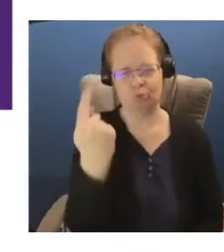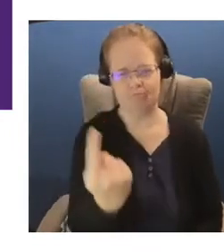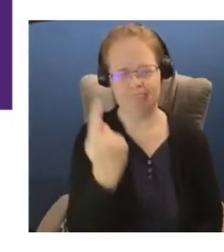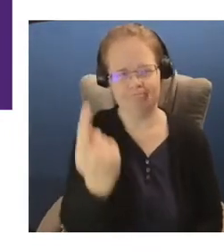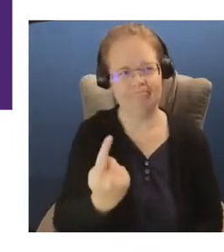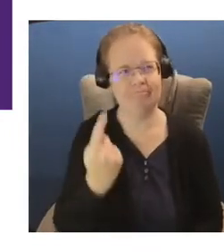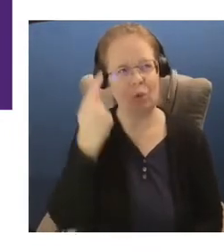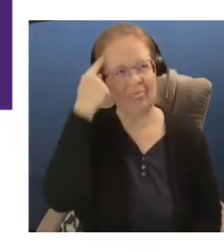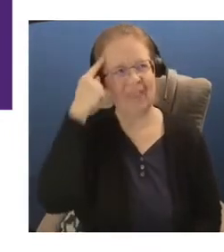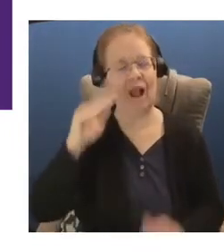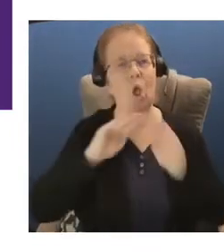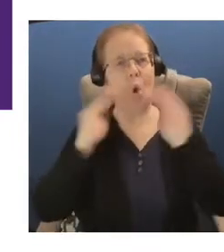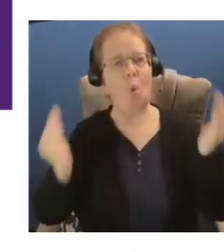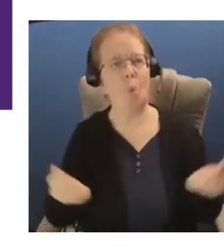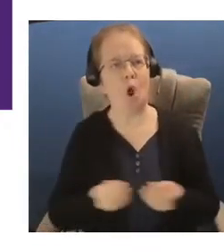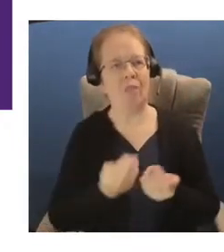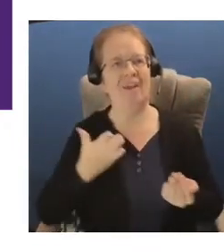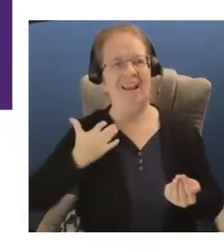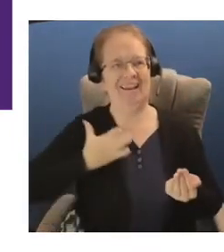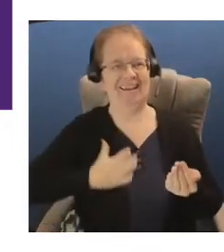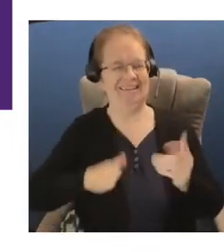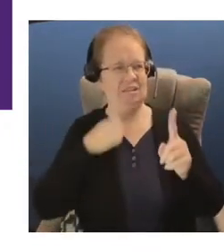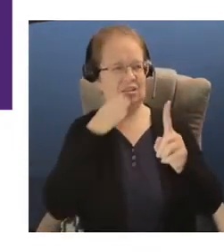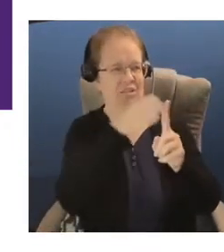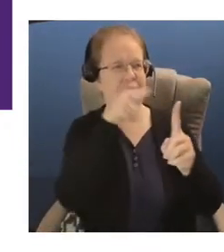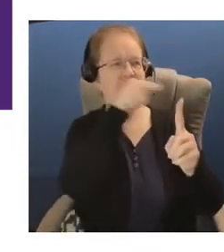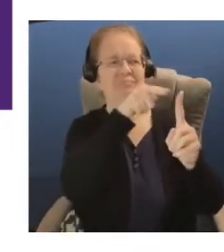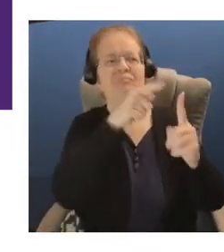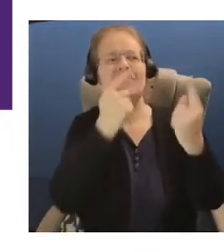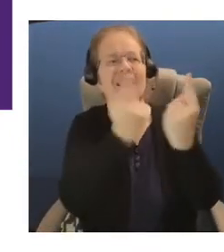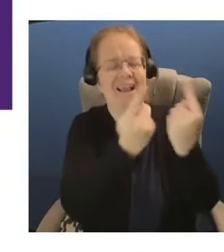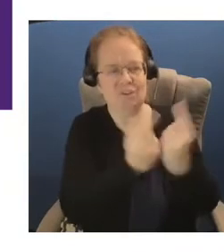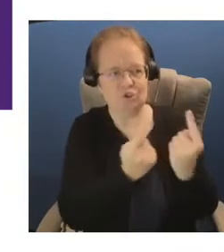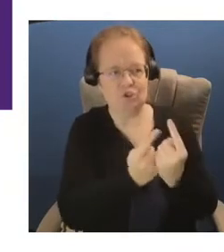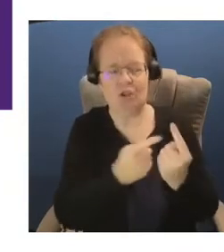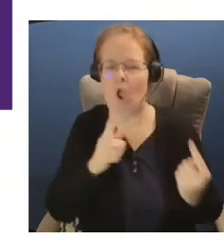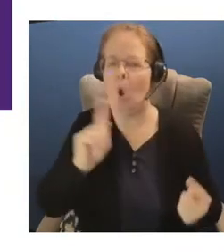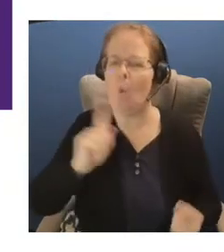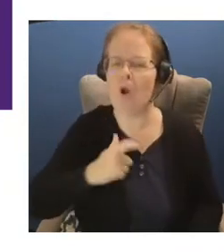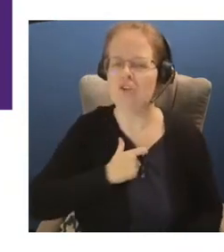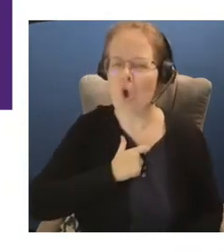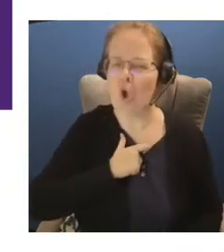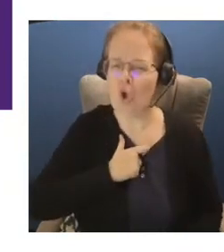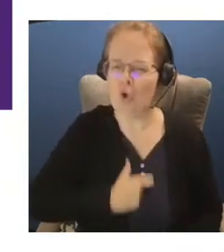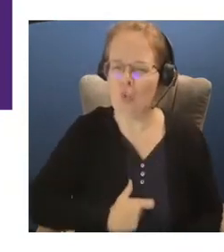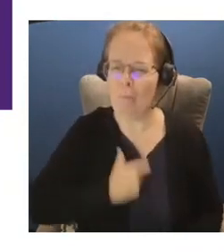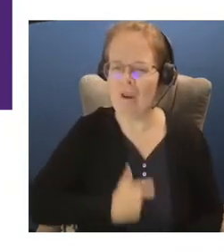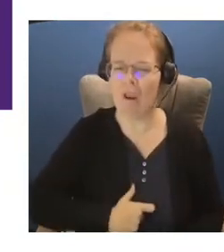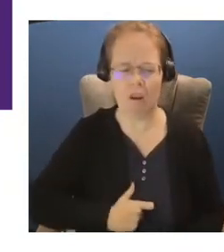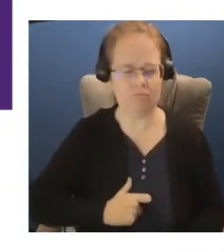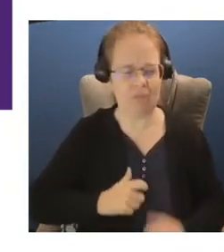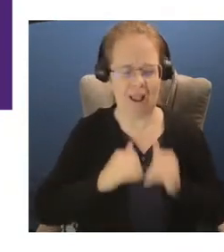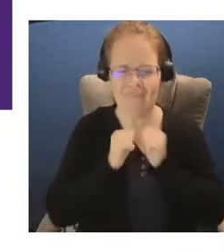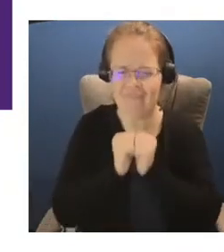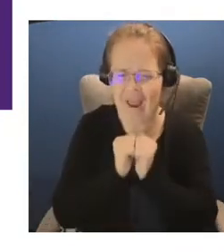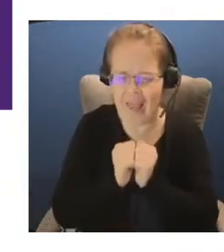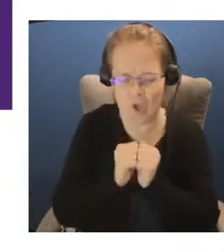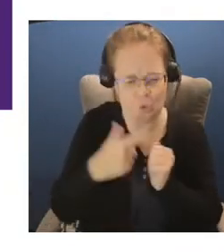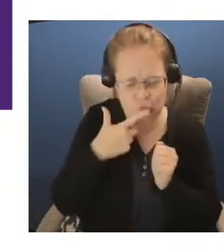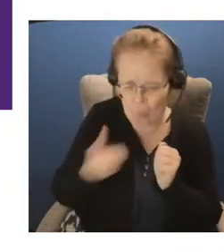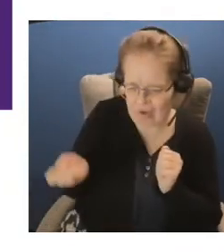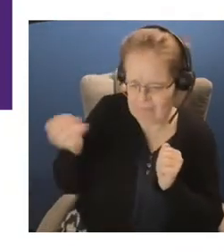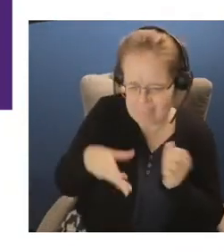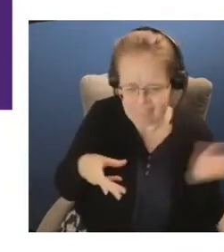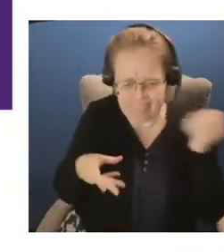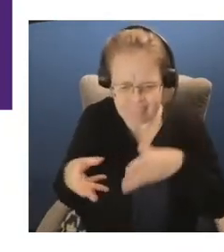needs to actually address these issues? What is the human values that you think we need to live